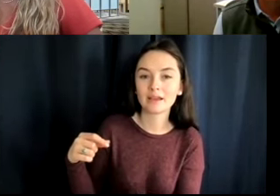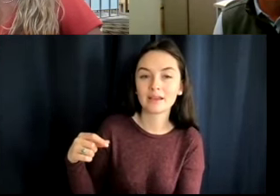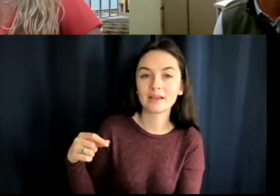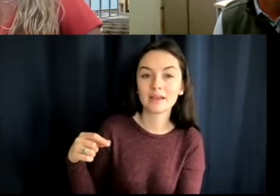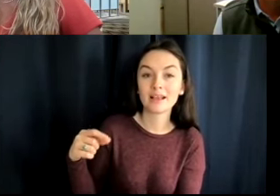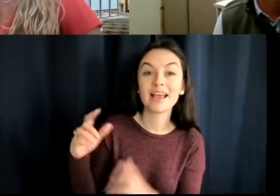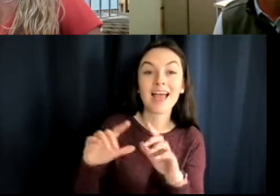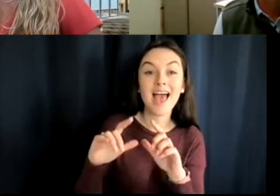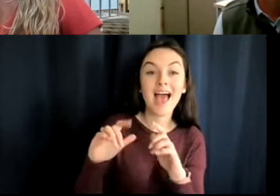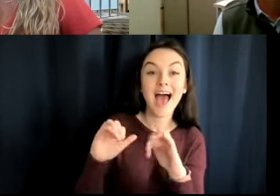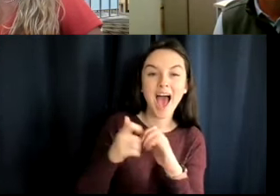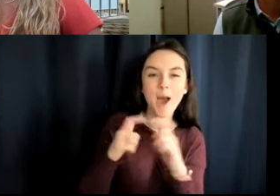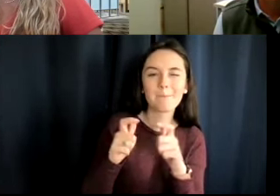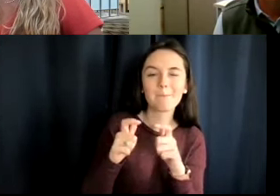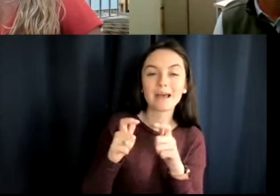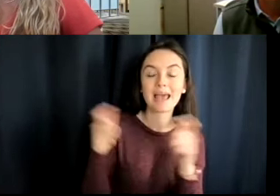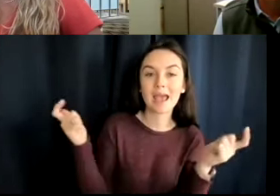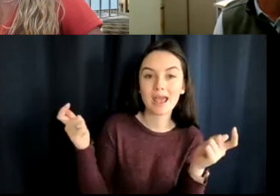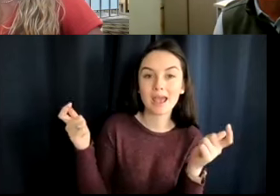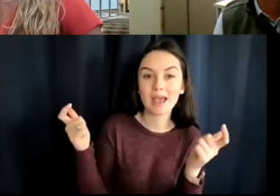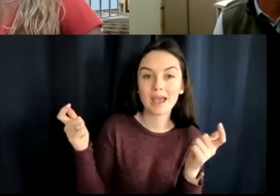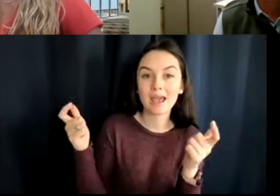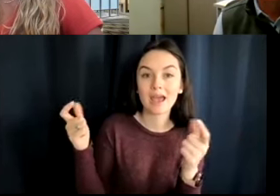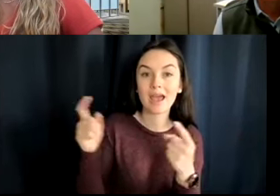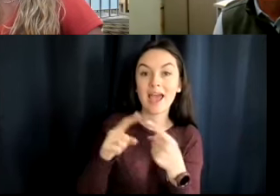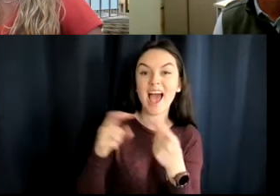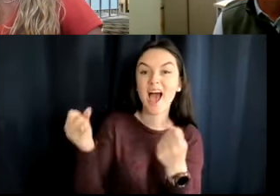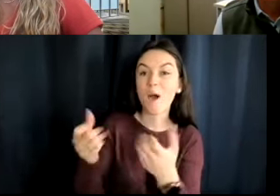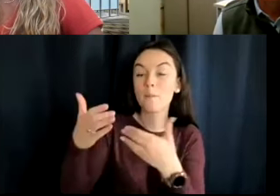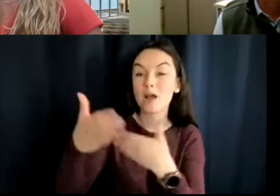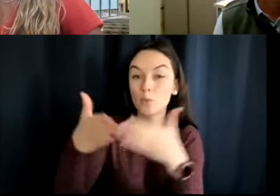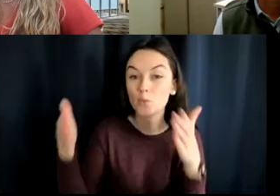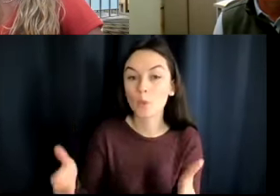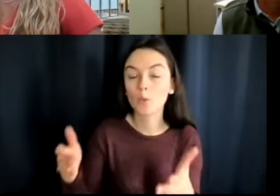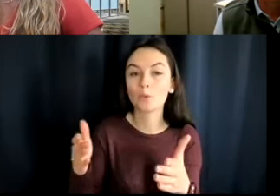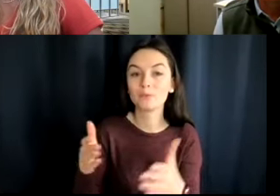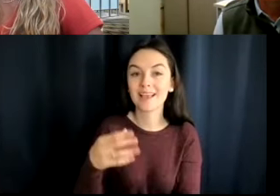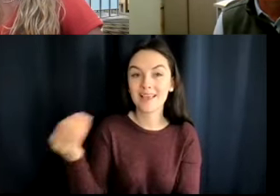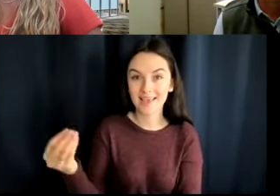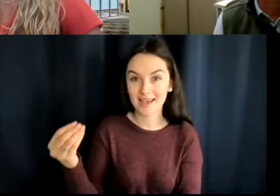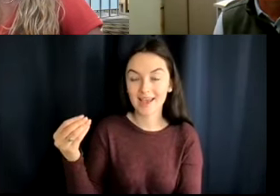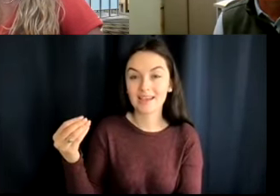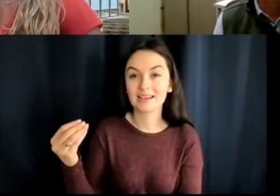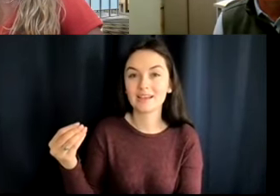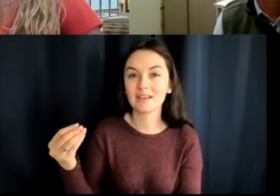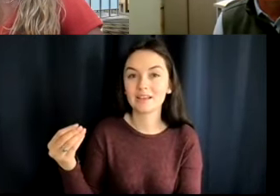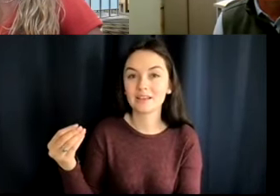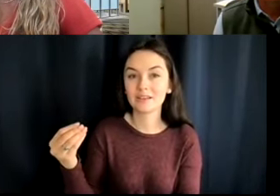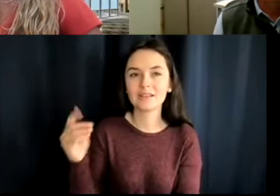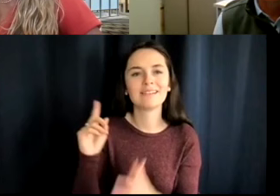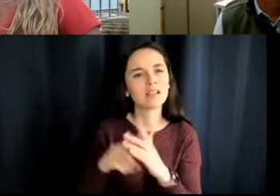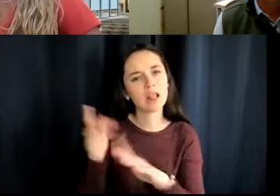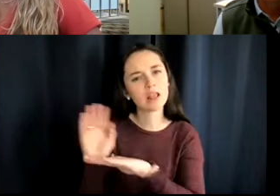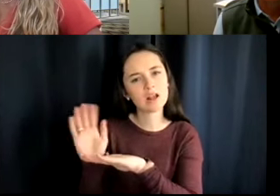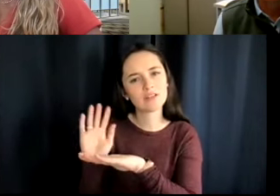is the airport? How many rooms are in the airport? also... Well, at the beginning of the, um, at the beginning of the video, you were